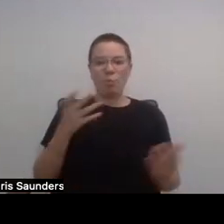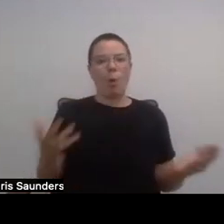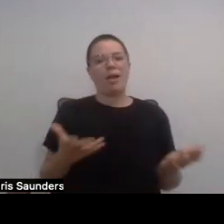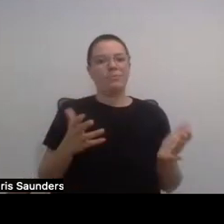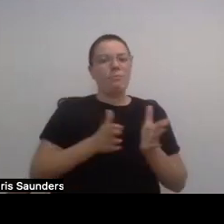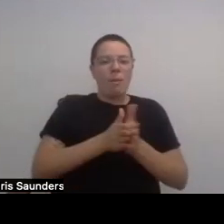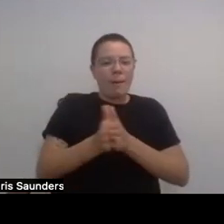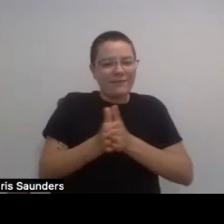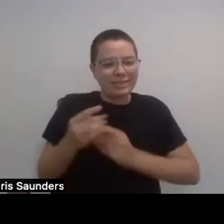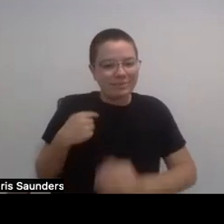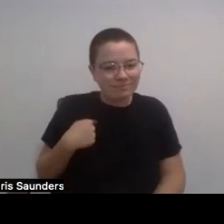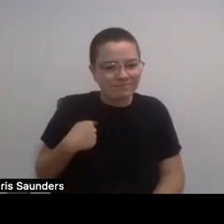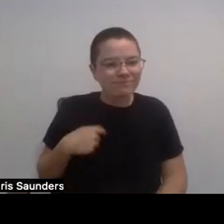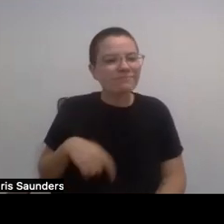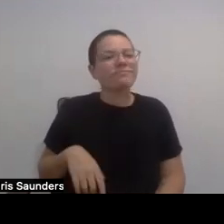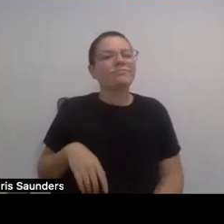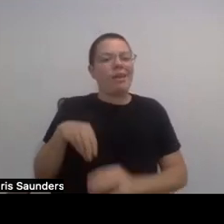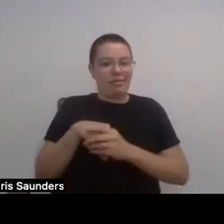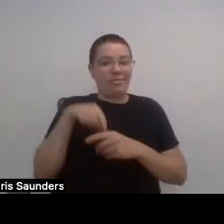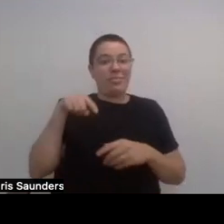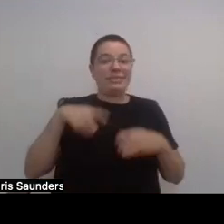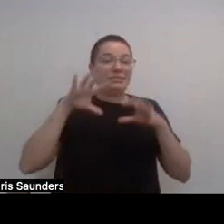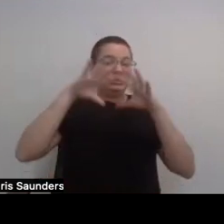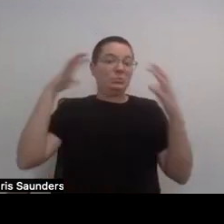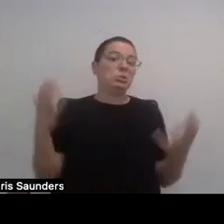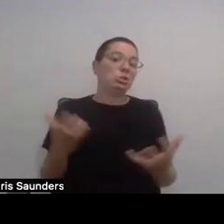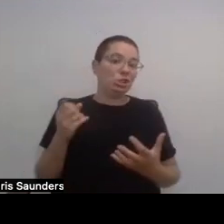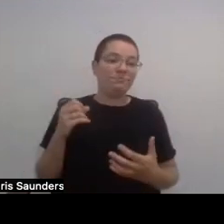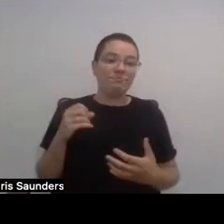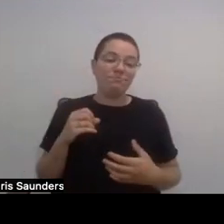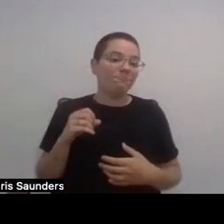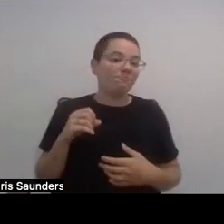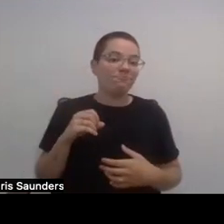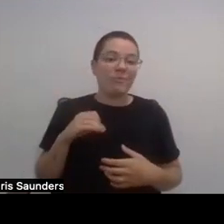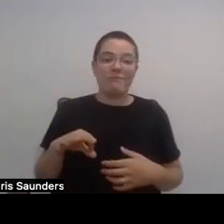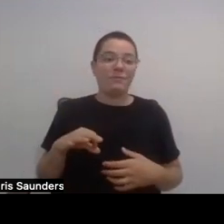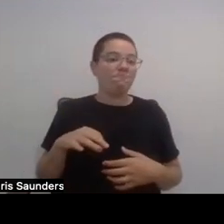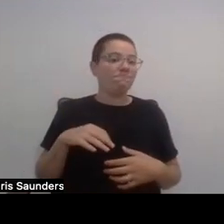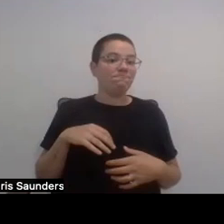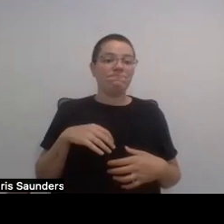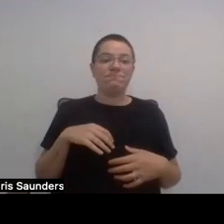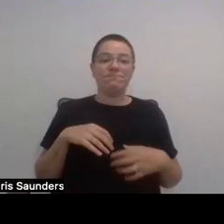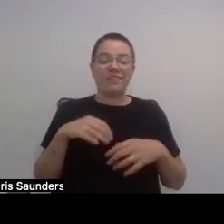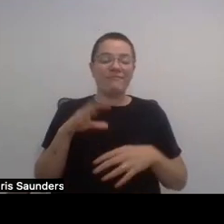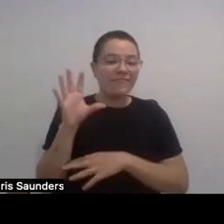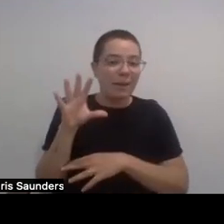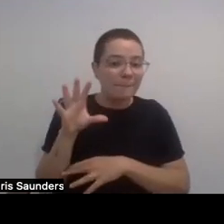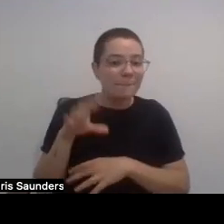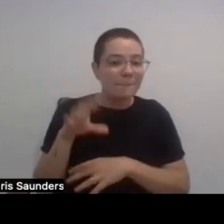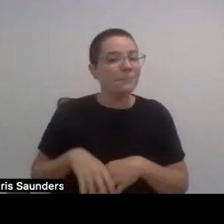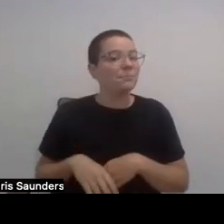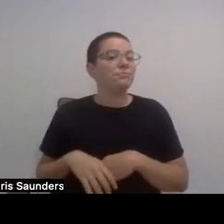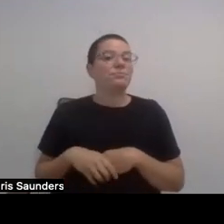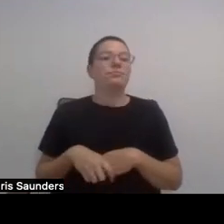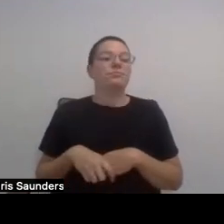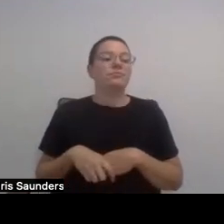this, you know, world of, you know, film and everything. And it is really